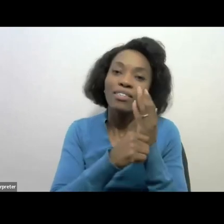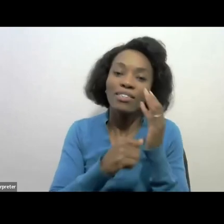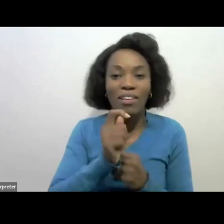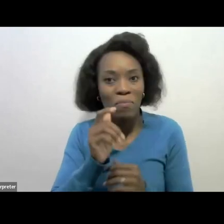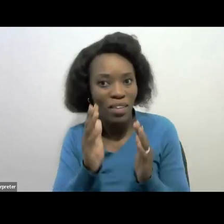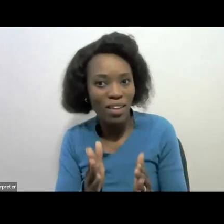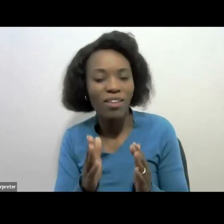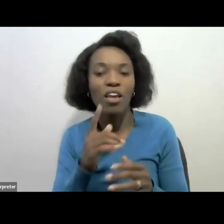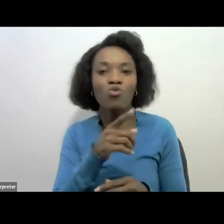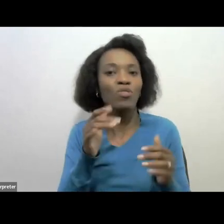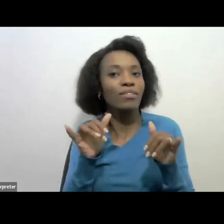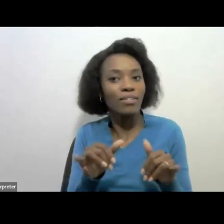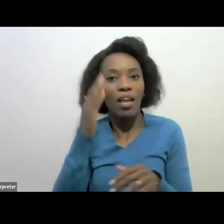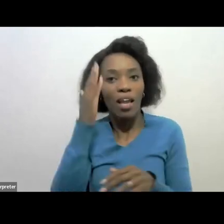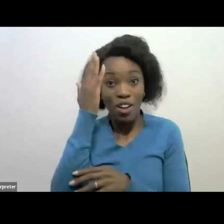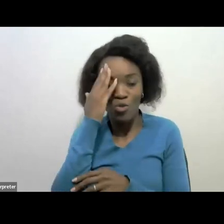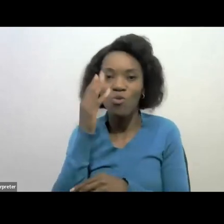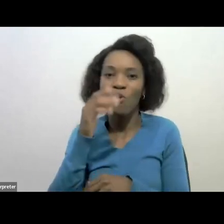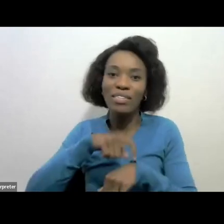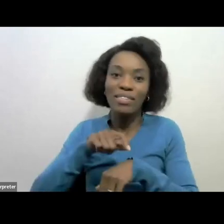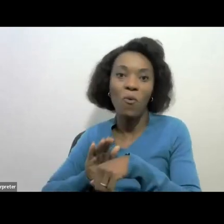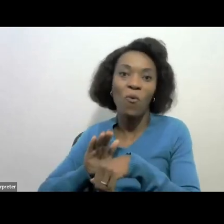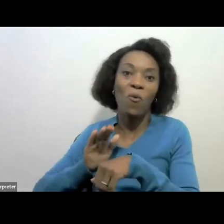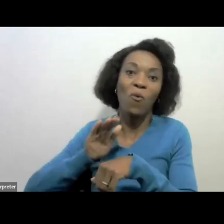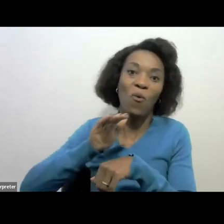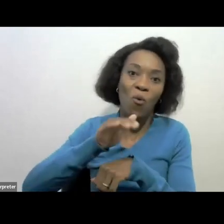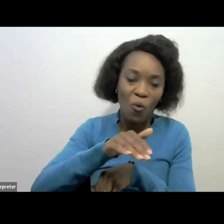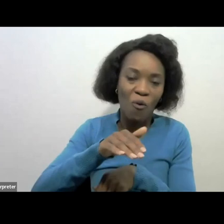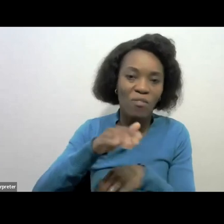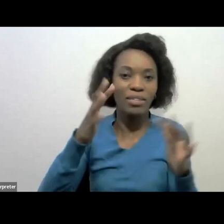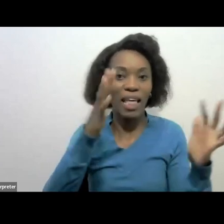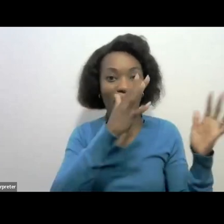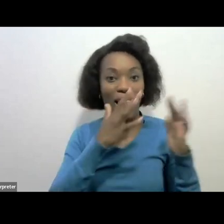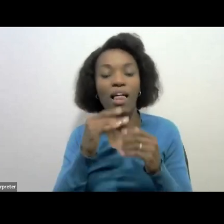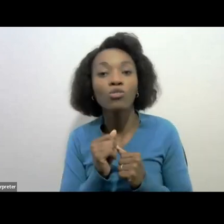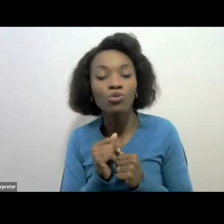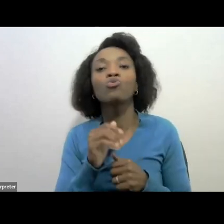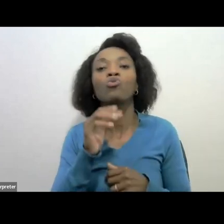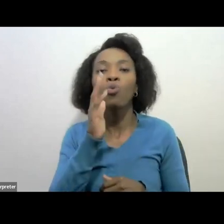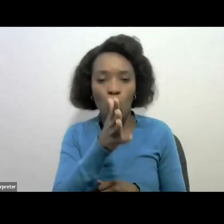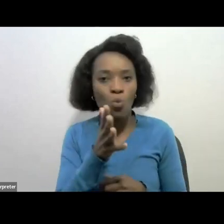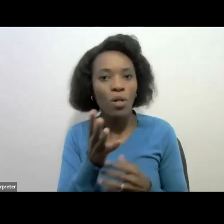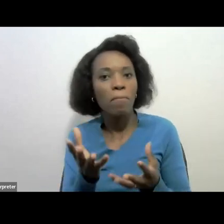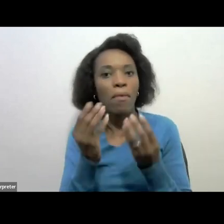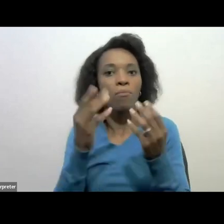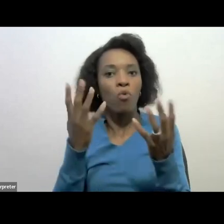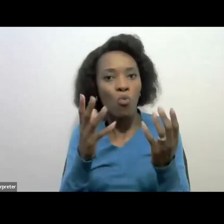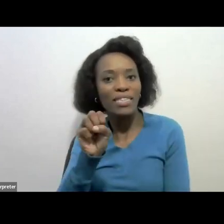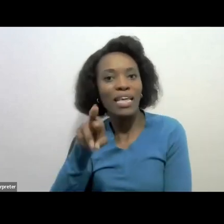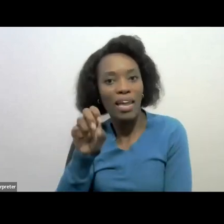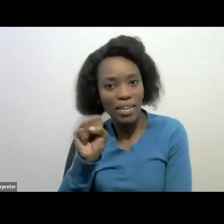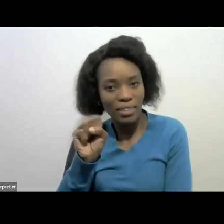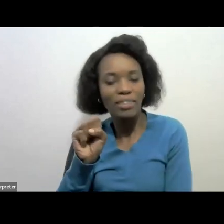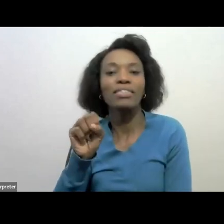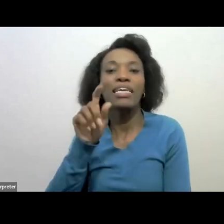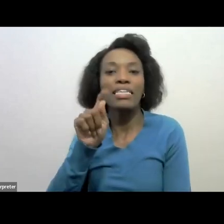saying halala, just to remind you that this session is available on the SAS TV, YouTube, and you can follow us on